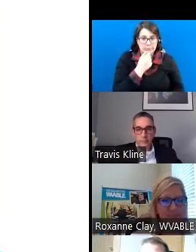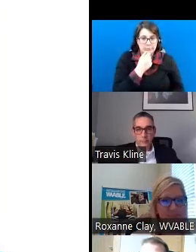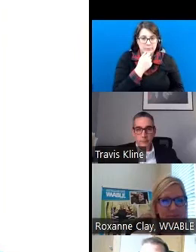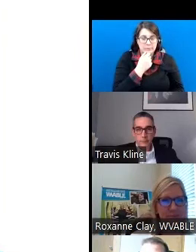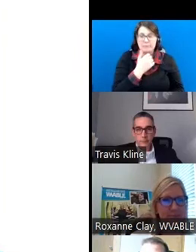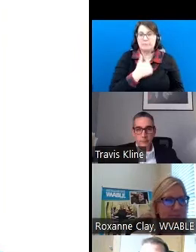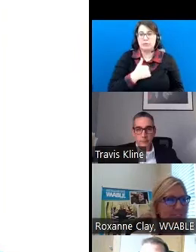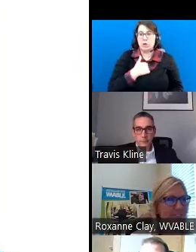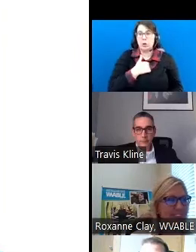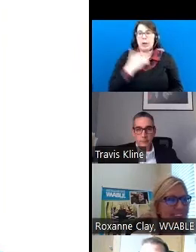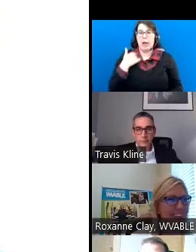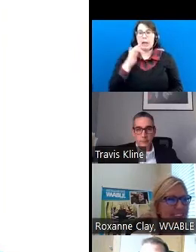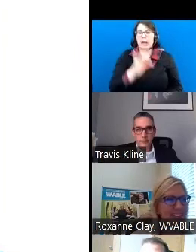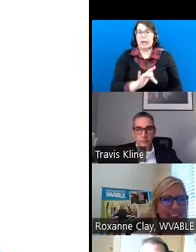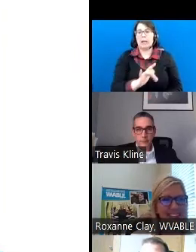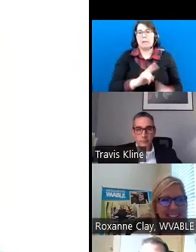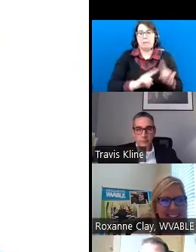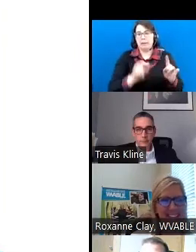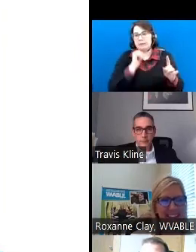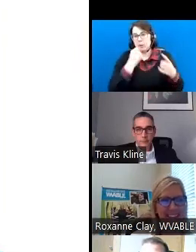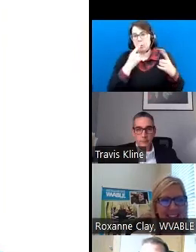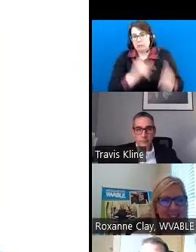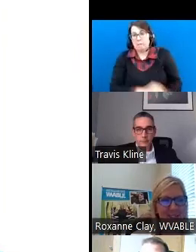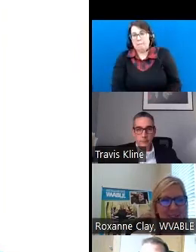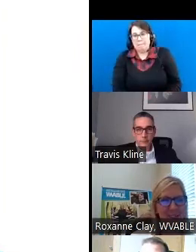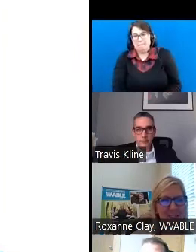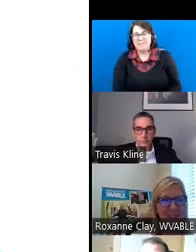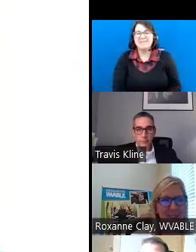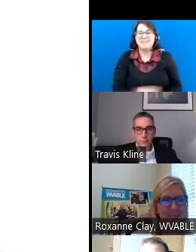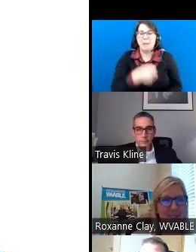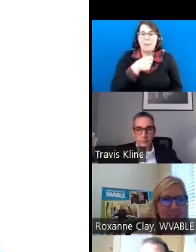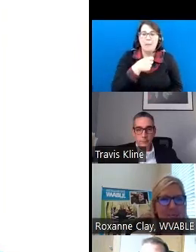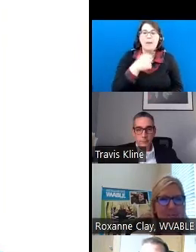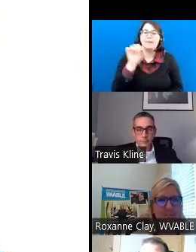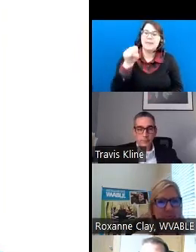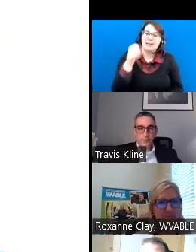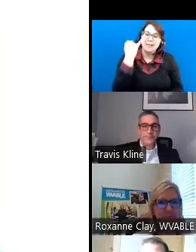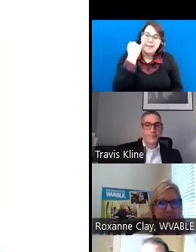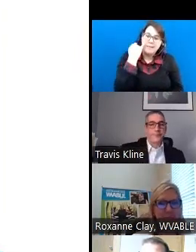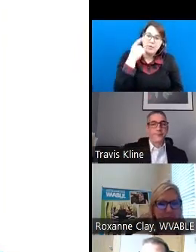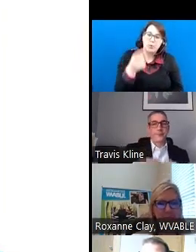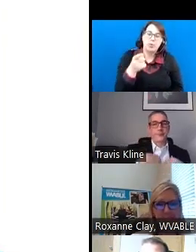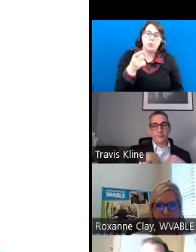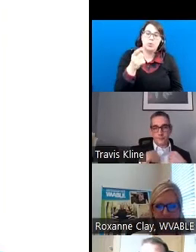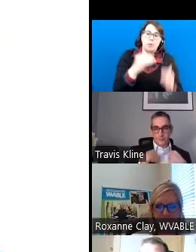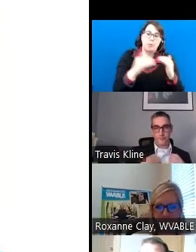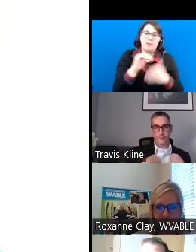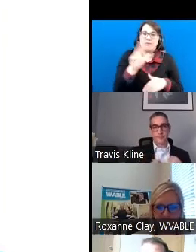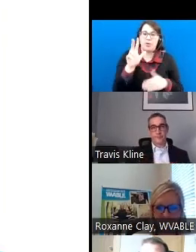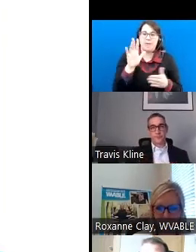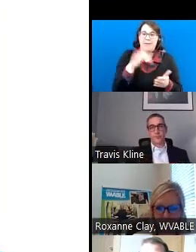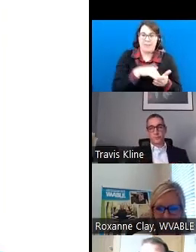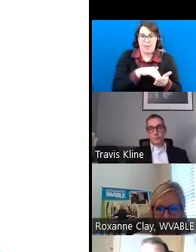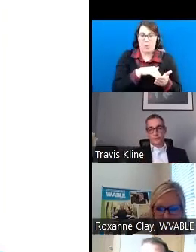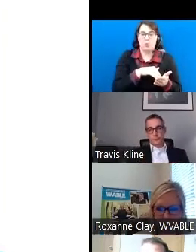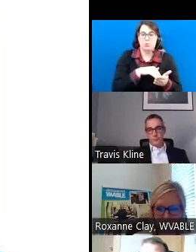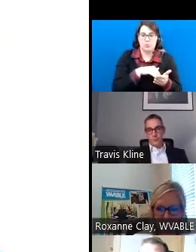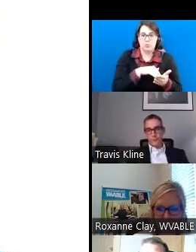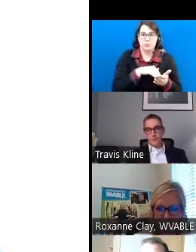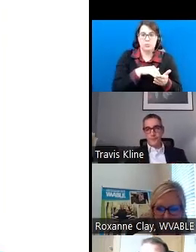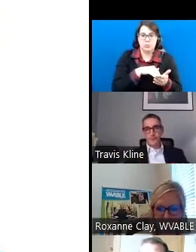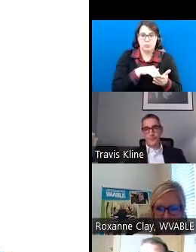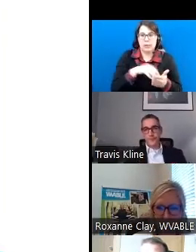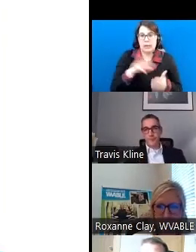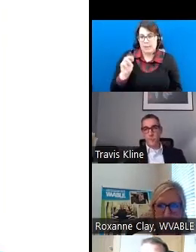Sorry, clicked the button, but it didn't. Yes. If you are making more than the $35,000, then